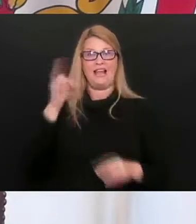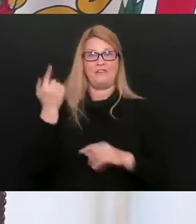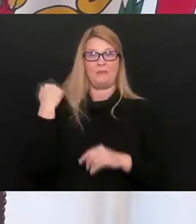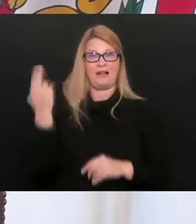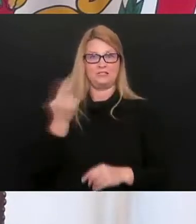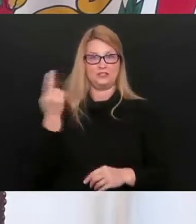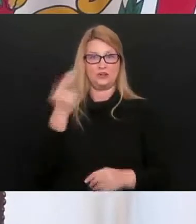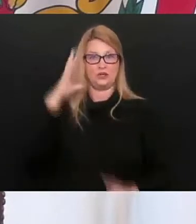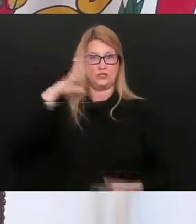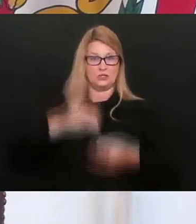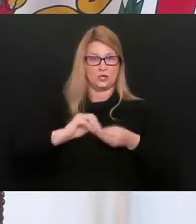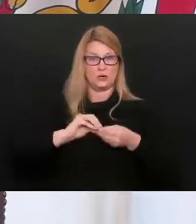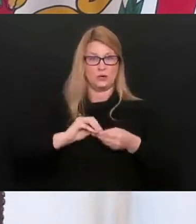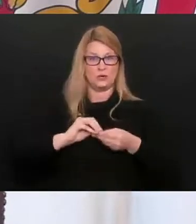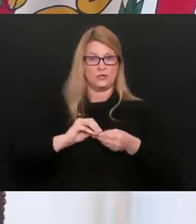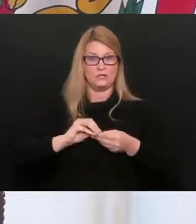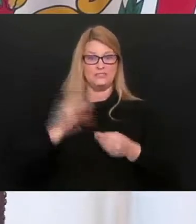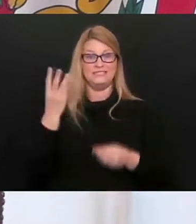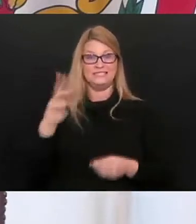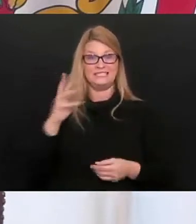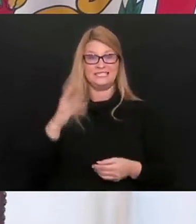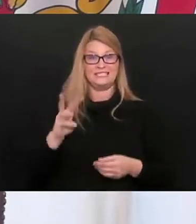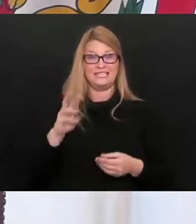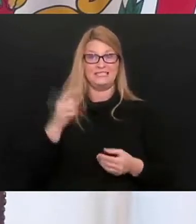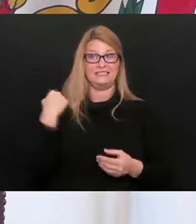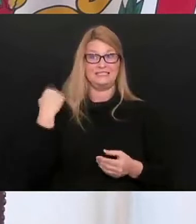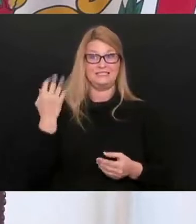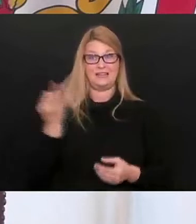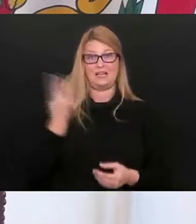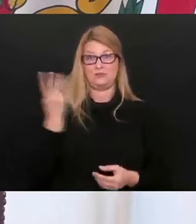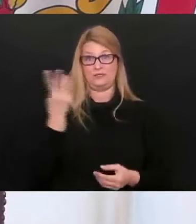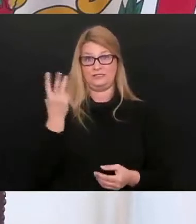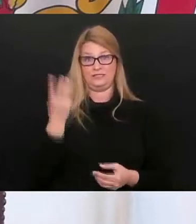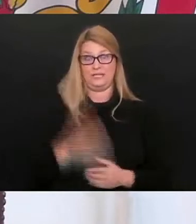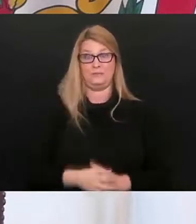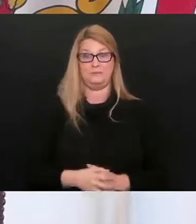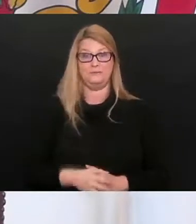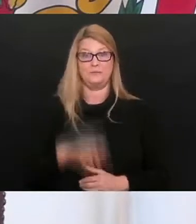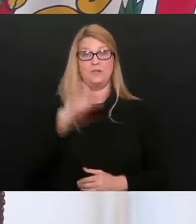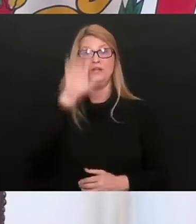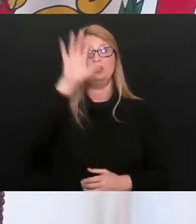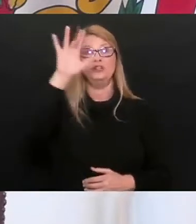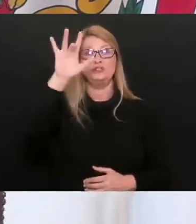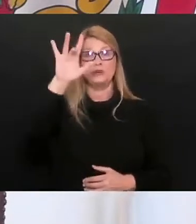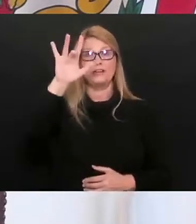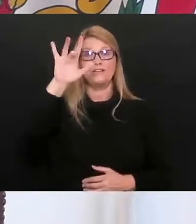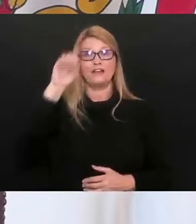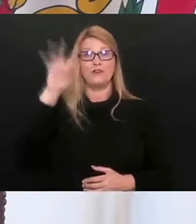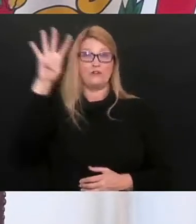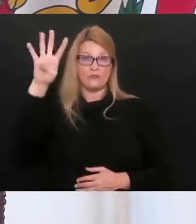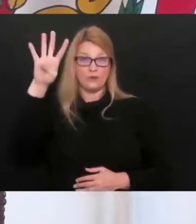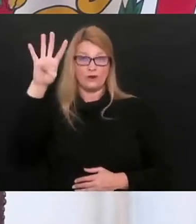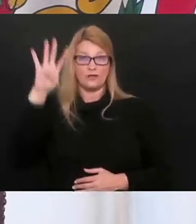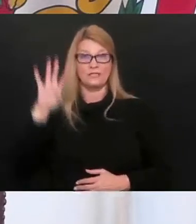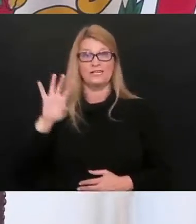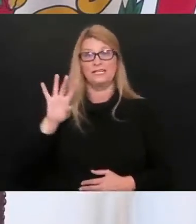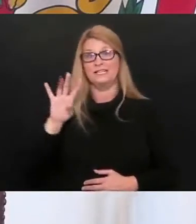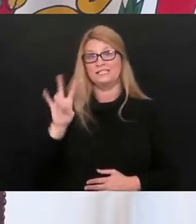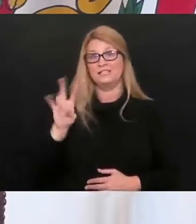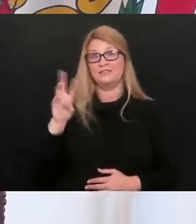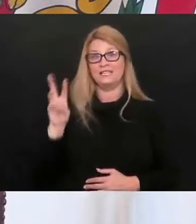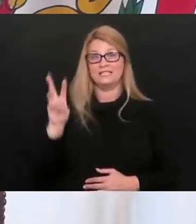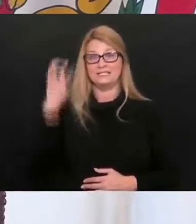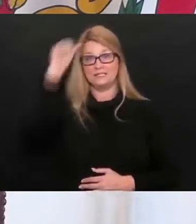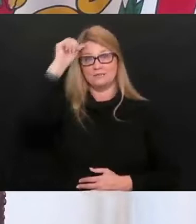you know, totaled the 16 that we've lost since last Wednesday. Our 2,504th death is a 76